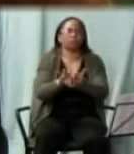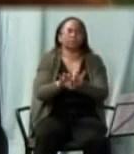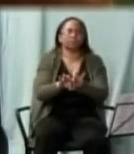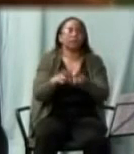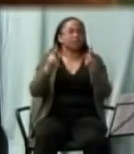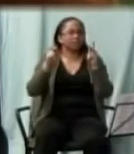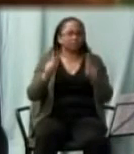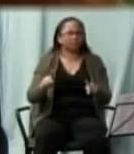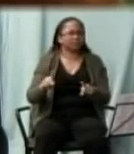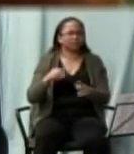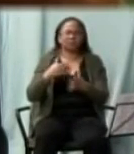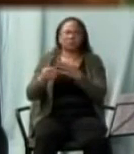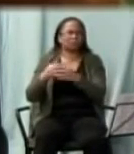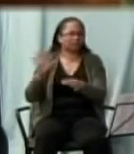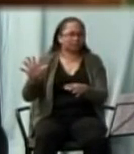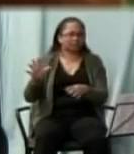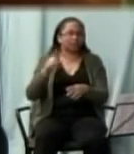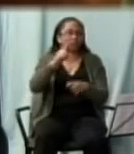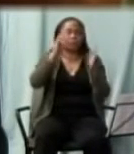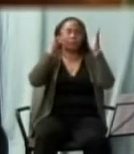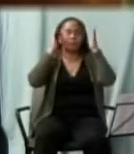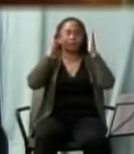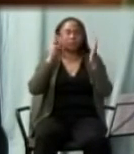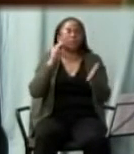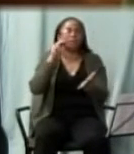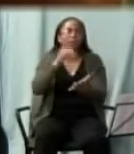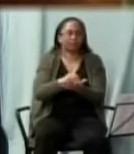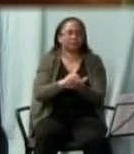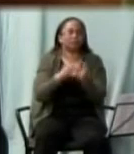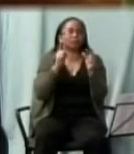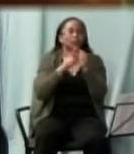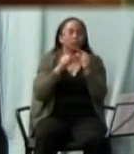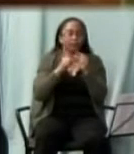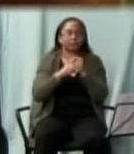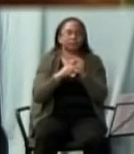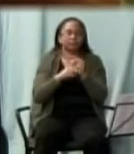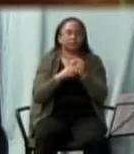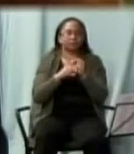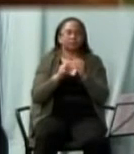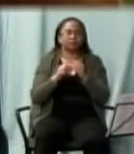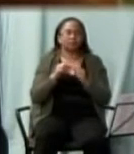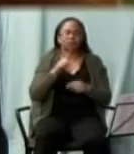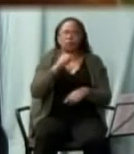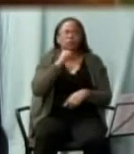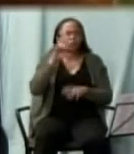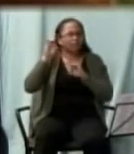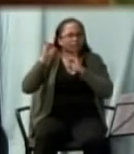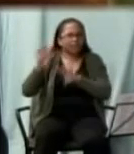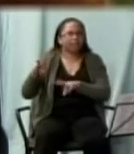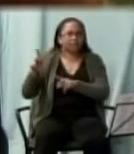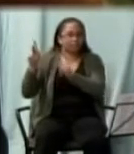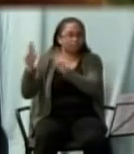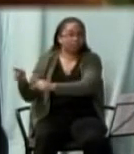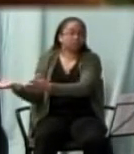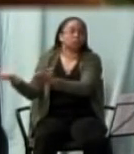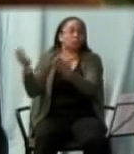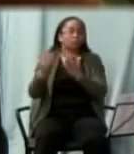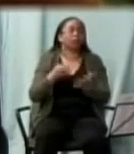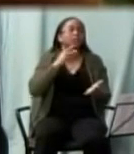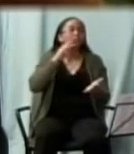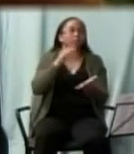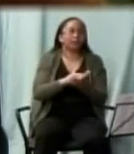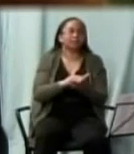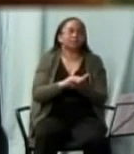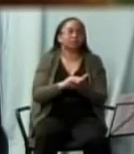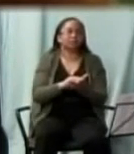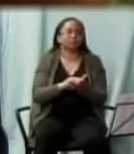despise the messenger sometimes we have an uneducated person speaking